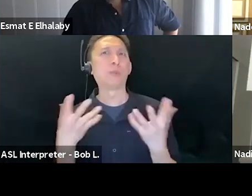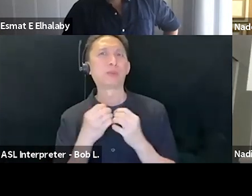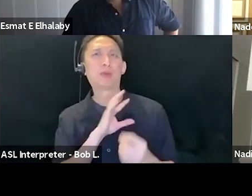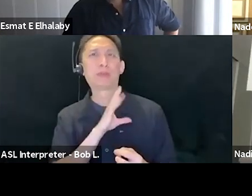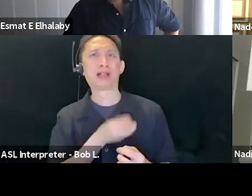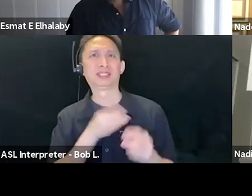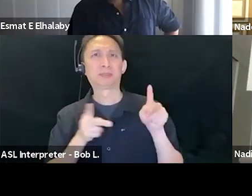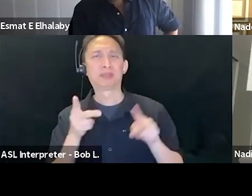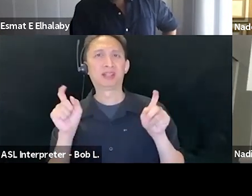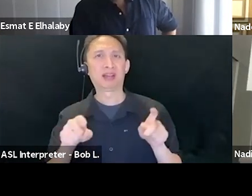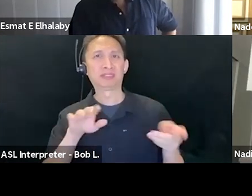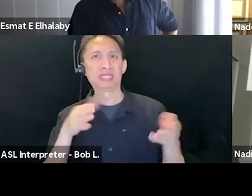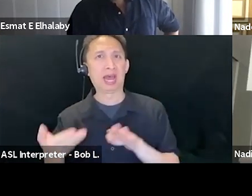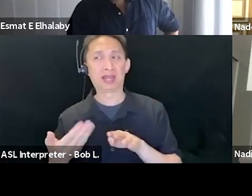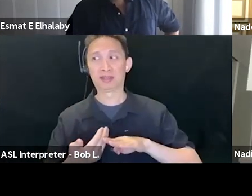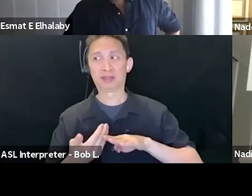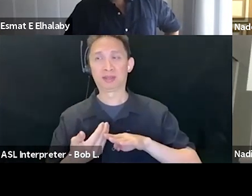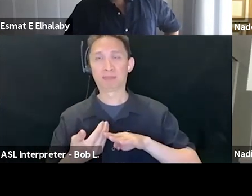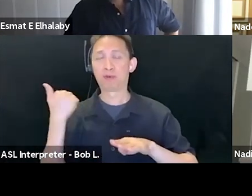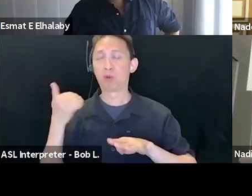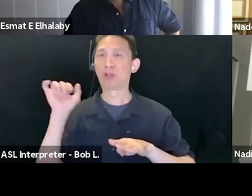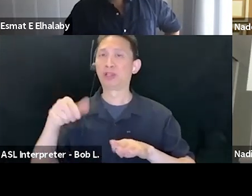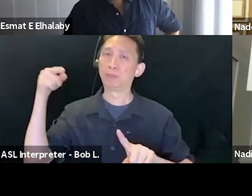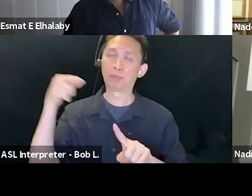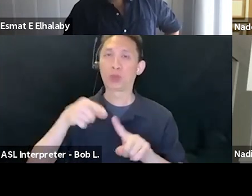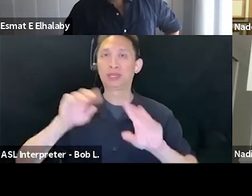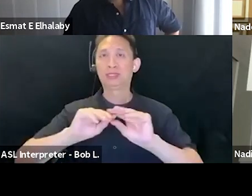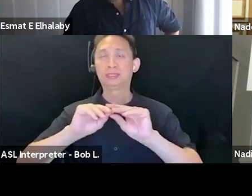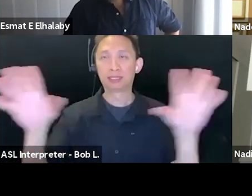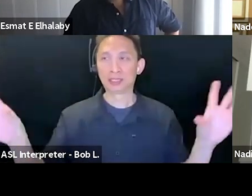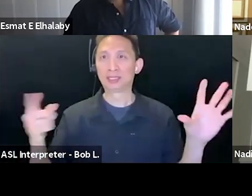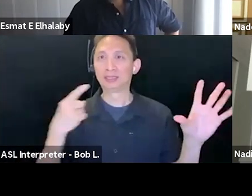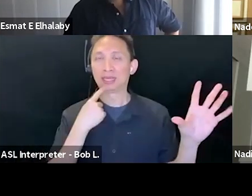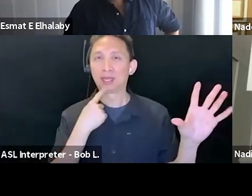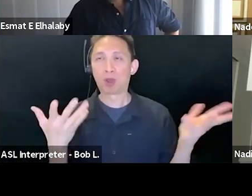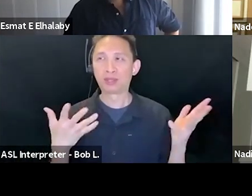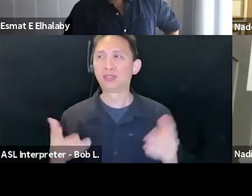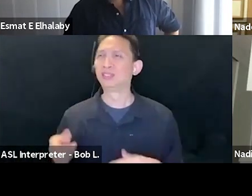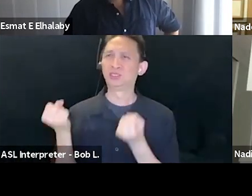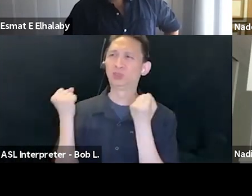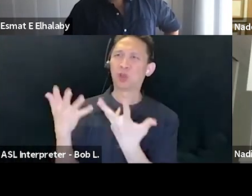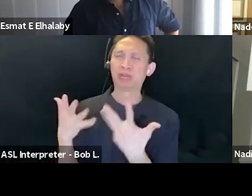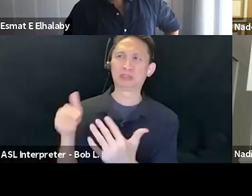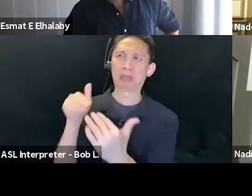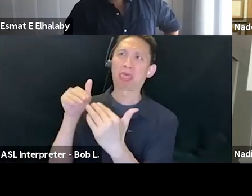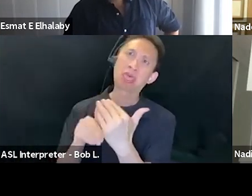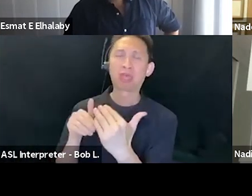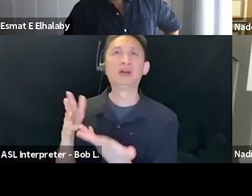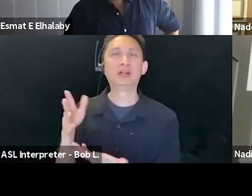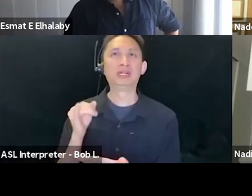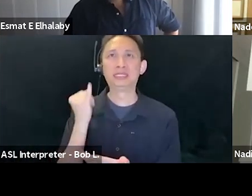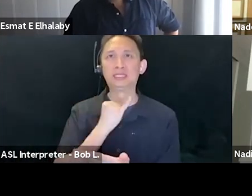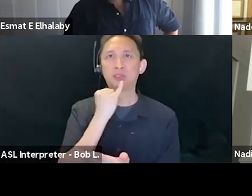die, uh, before this point is driven home about the radical injustice of the Israeli state?